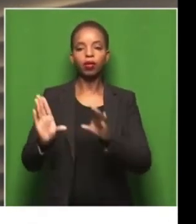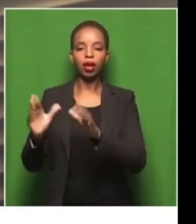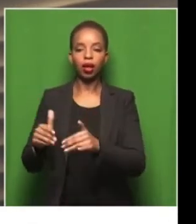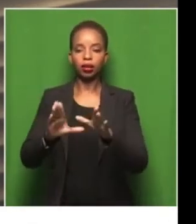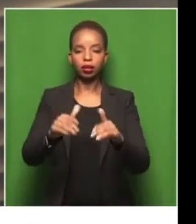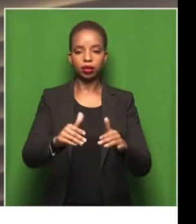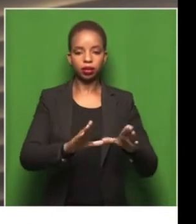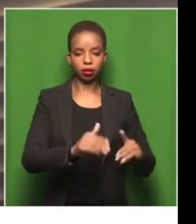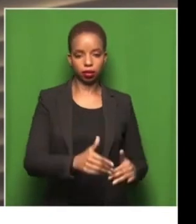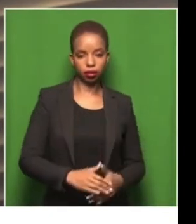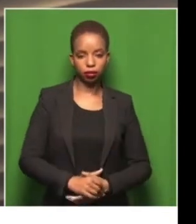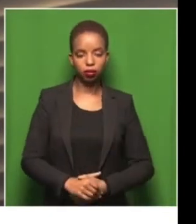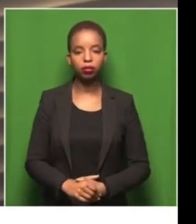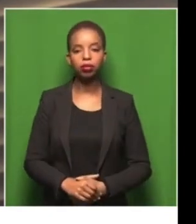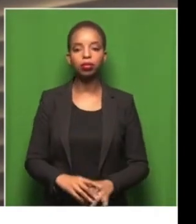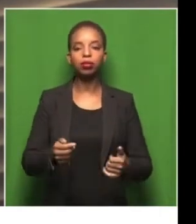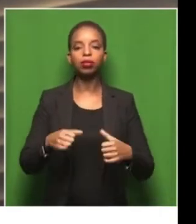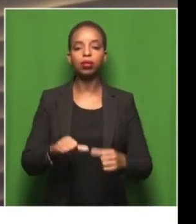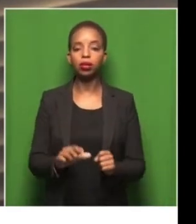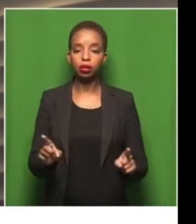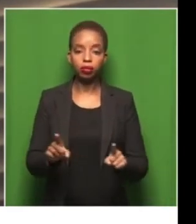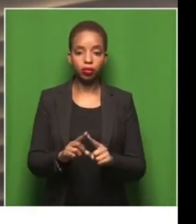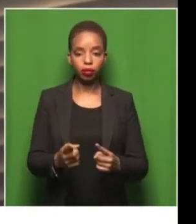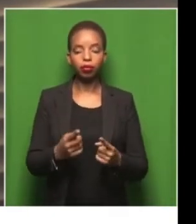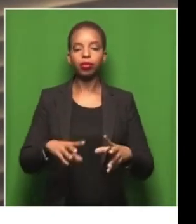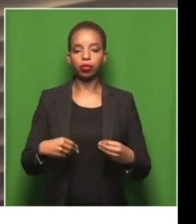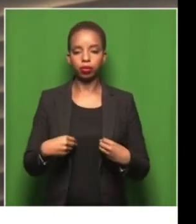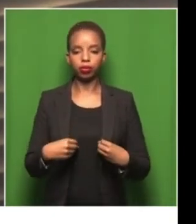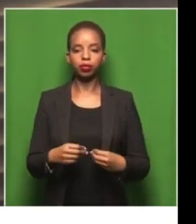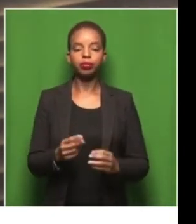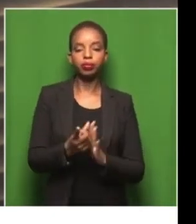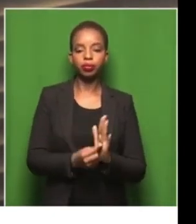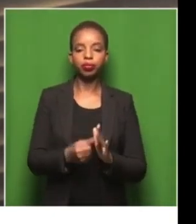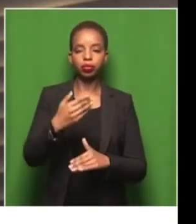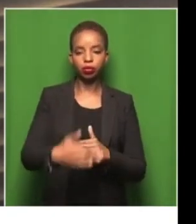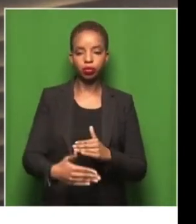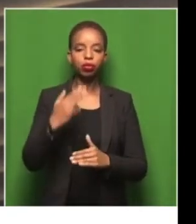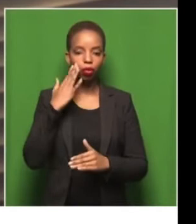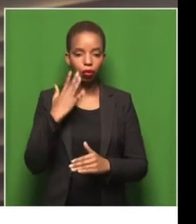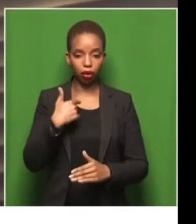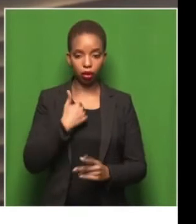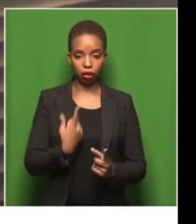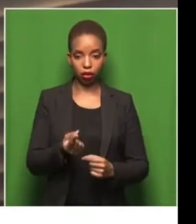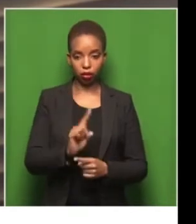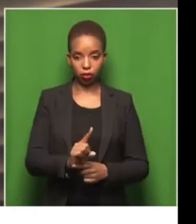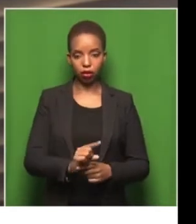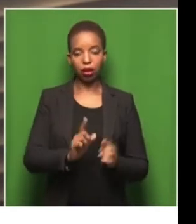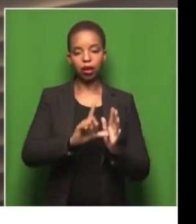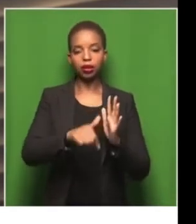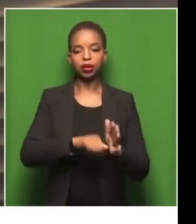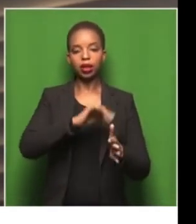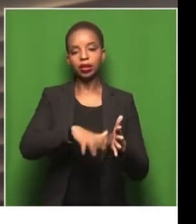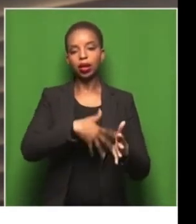they received it digitally. And what I did was I designed a template for each class, which